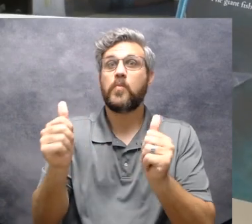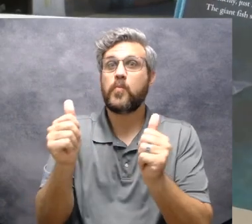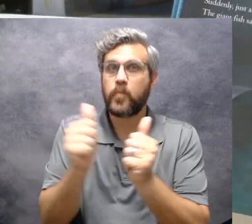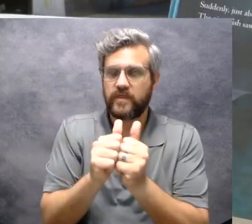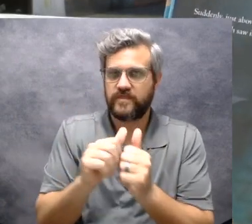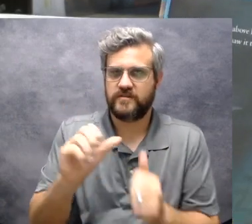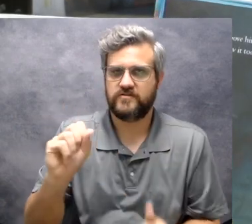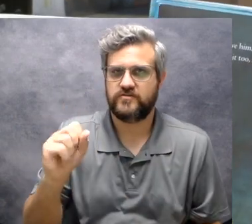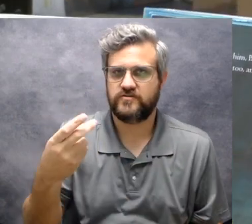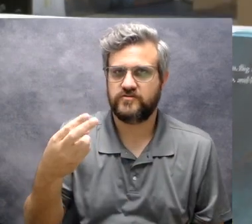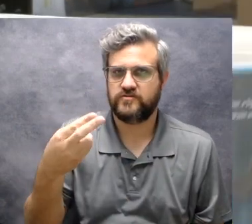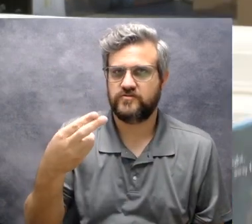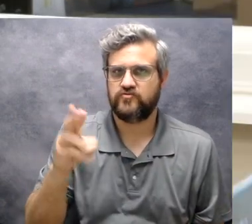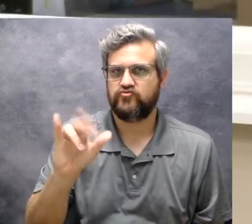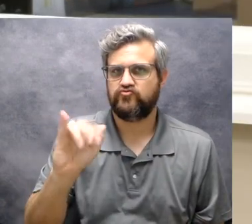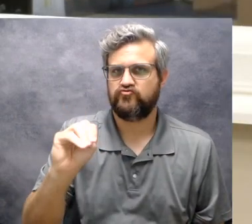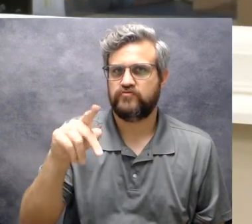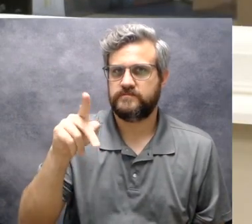Shrimpy.